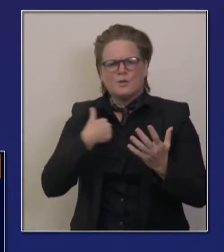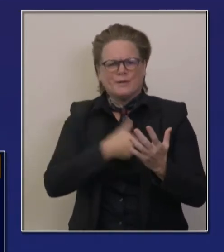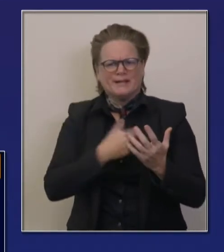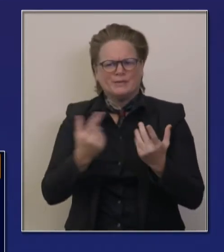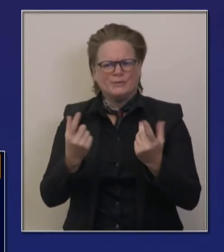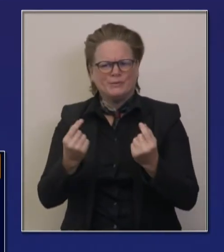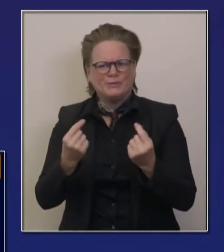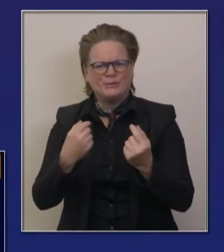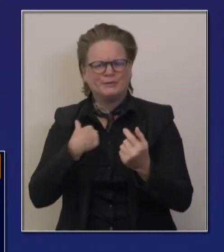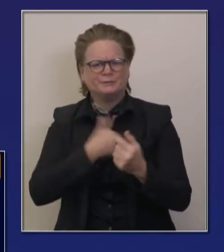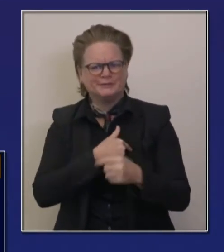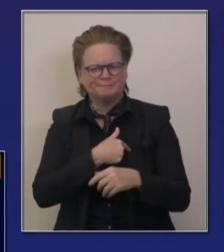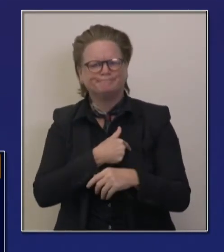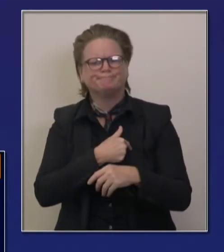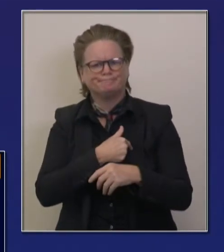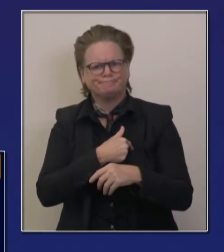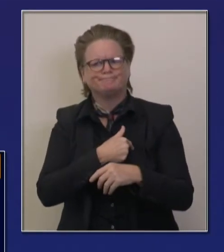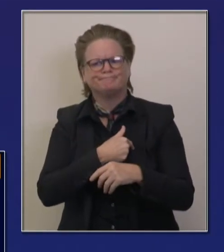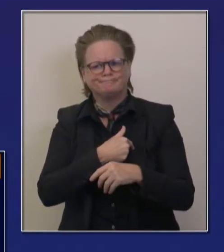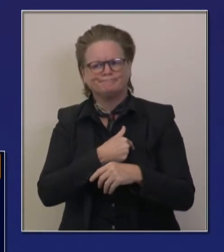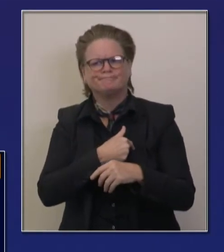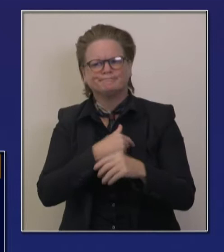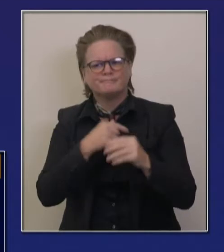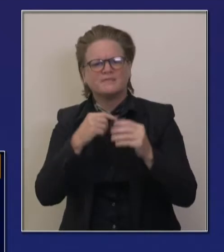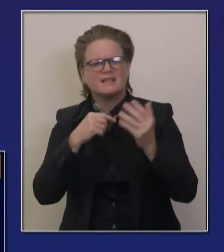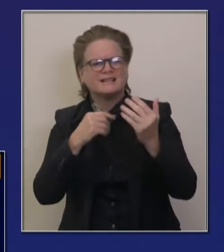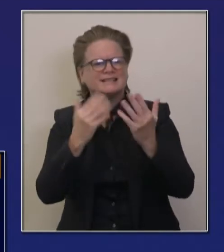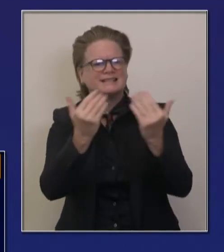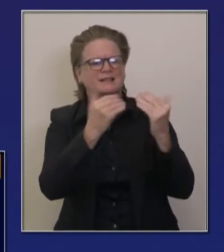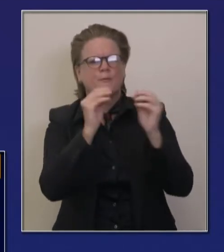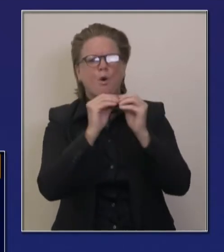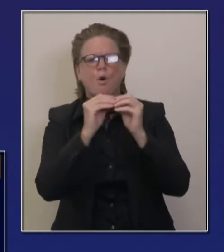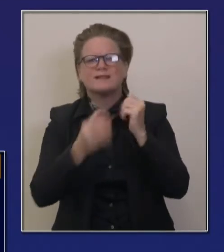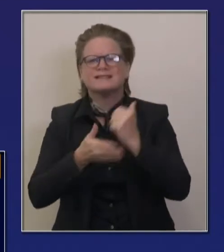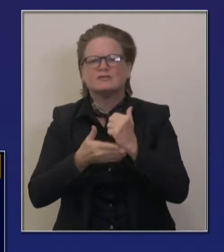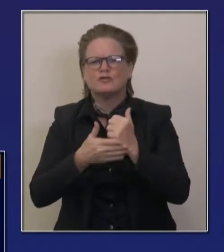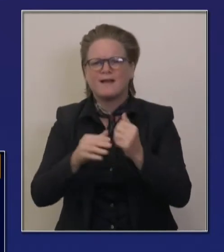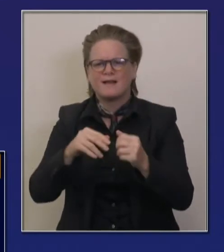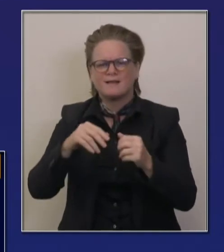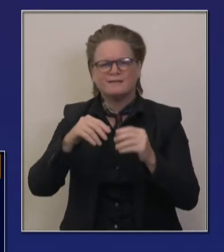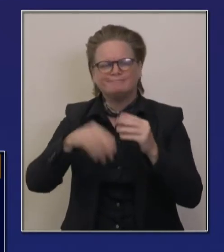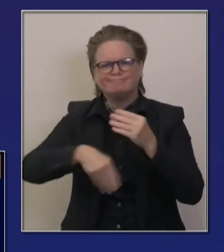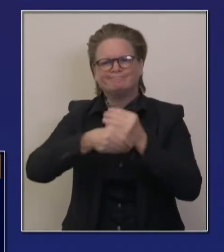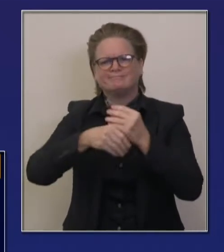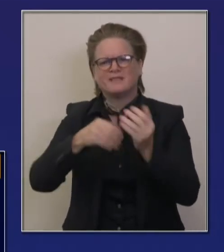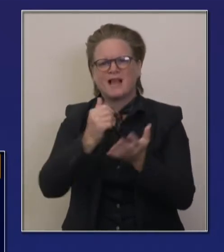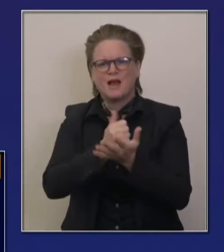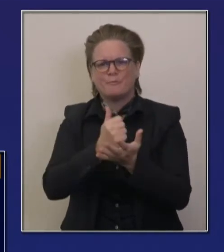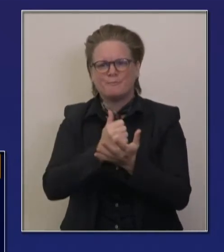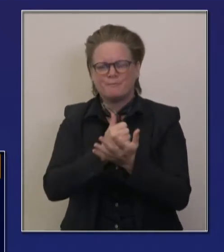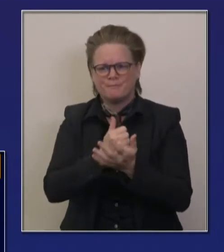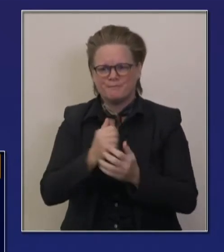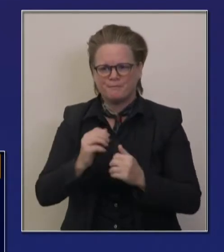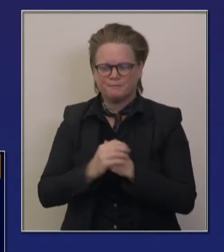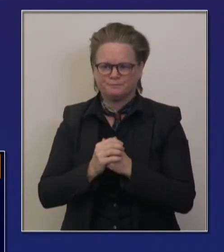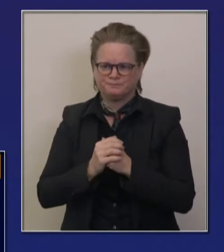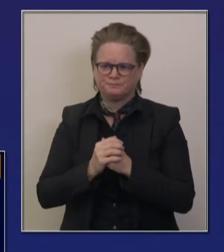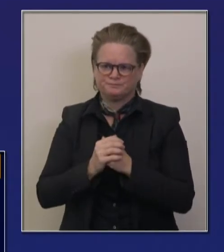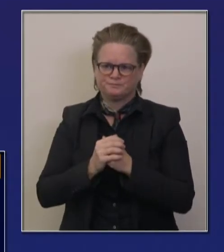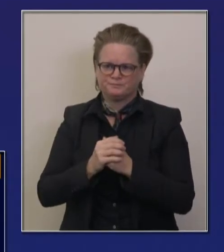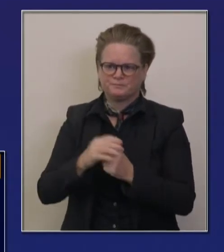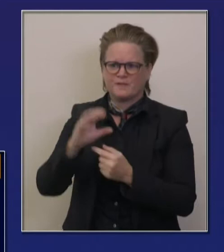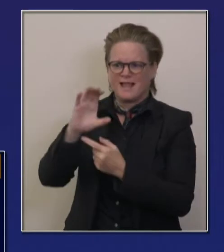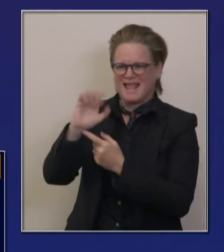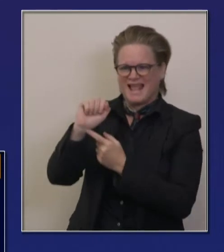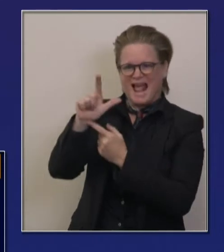providers to assist the health care delivery and alternative care sites, again, SNFs and acute care hospitals. These CalMAT teams, which, uh, those